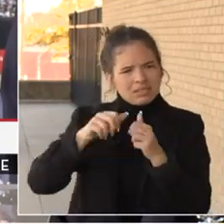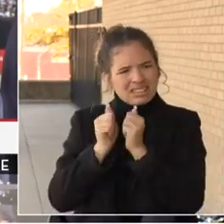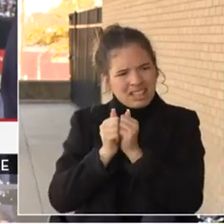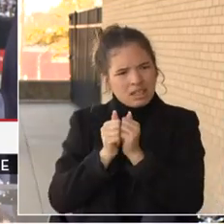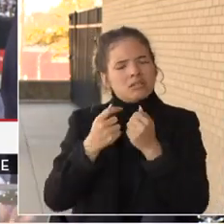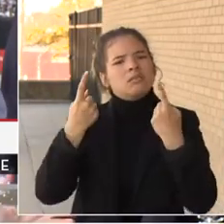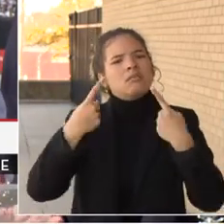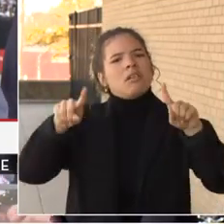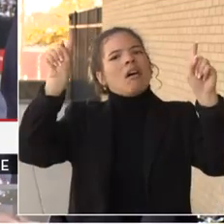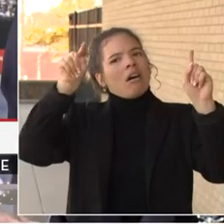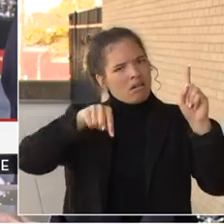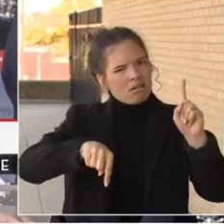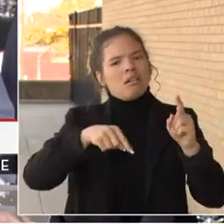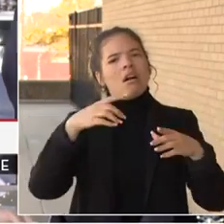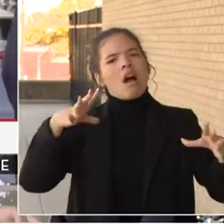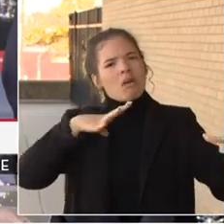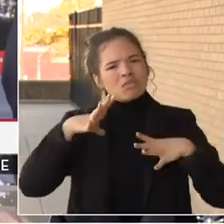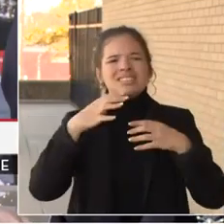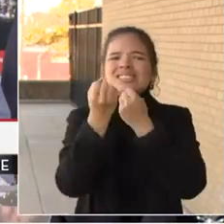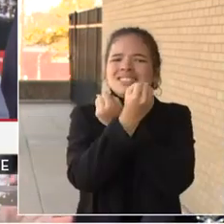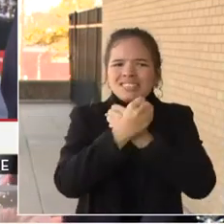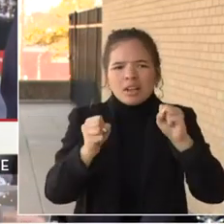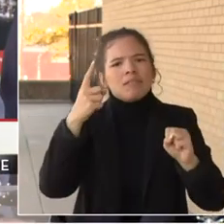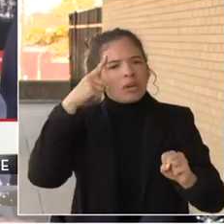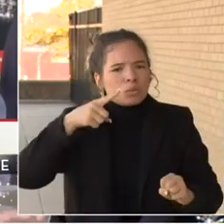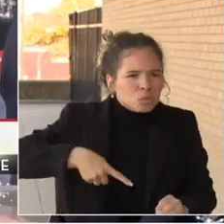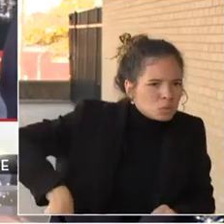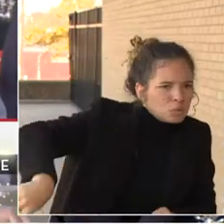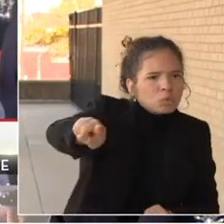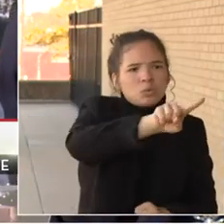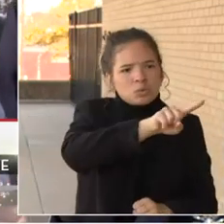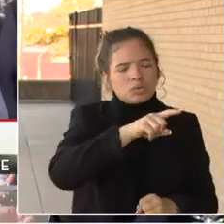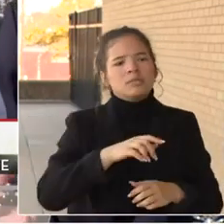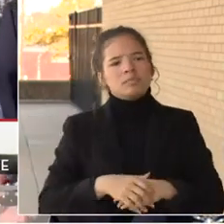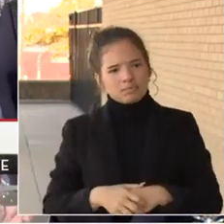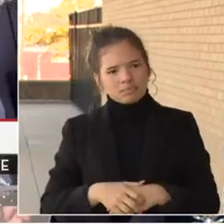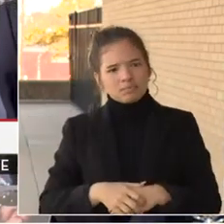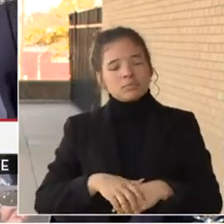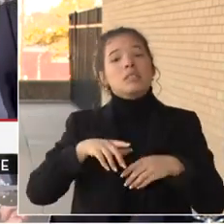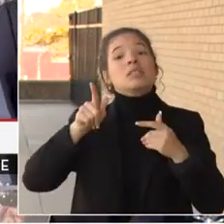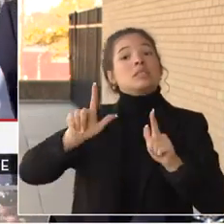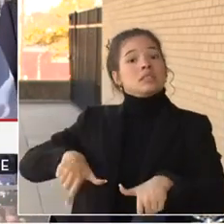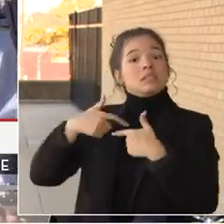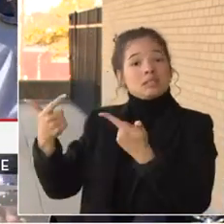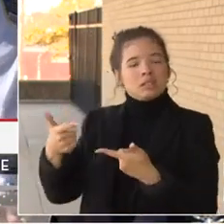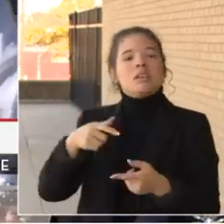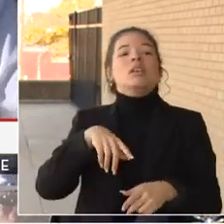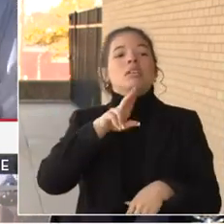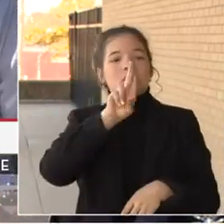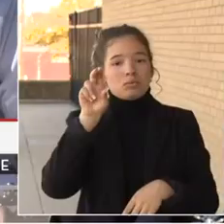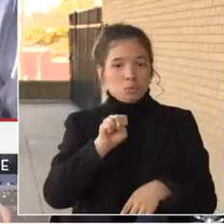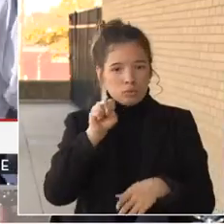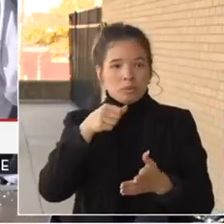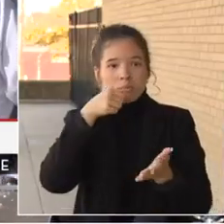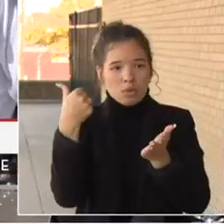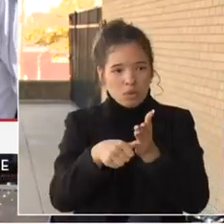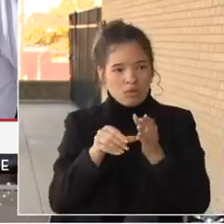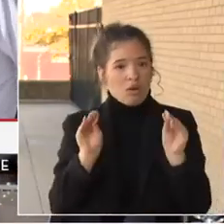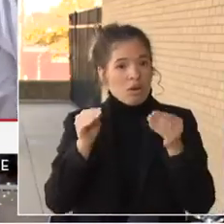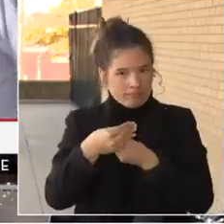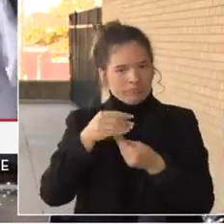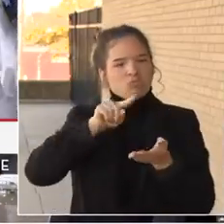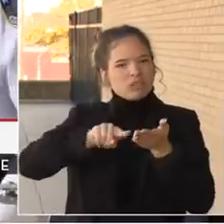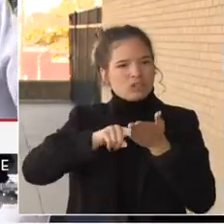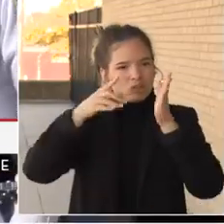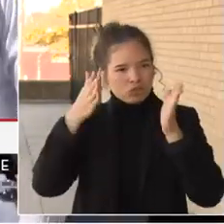everyone. I want to turn it over to Postal Inspector Michael Martell who can share some more tips about what you can do at home.